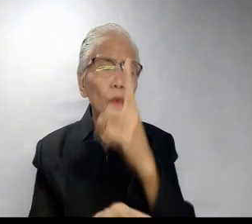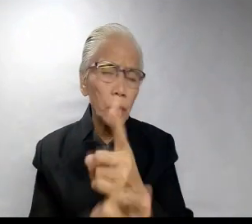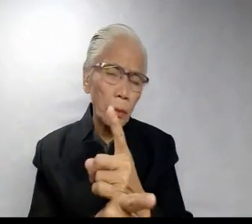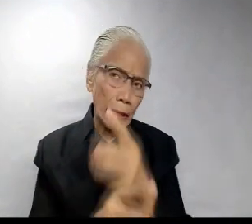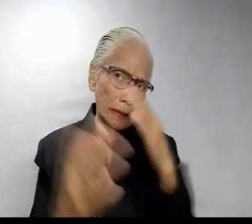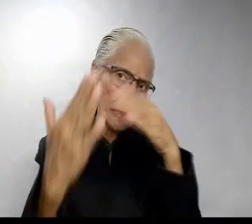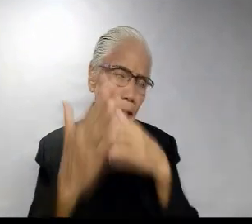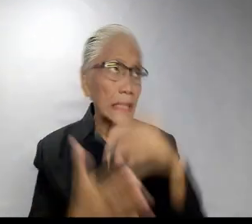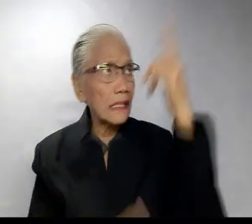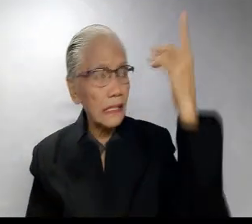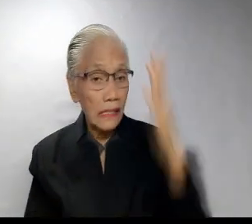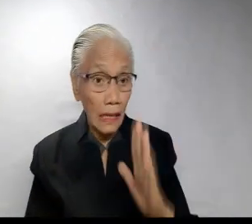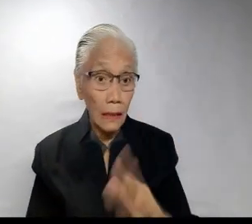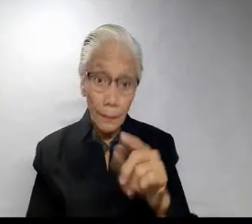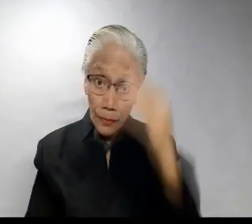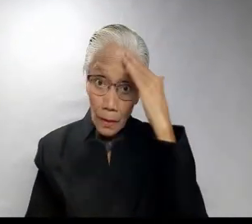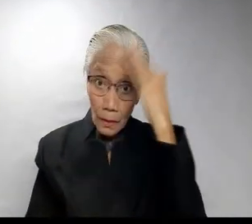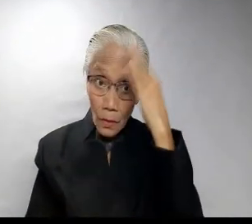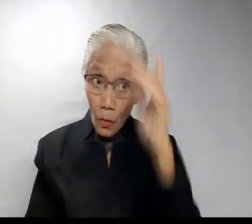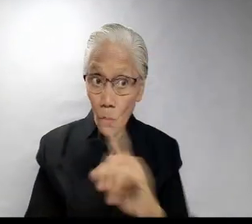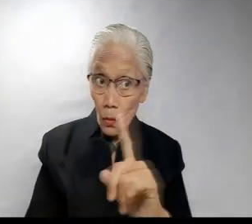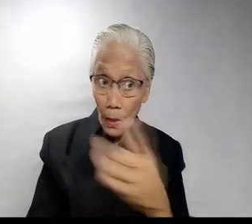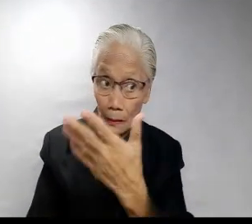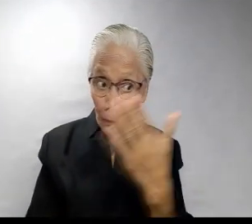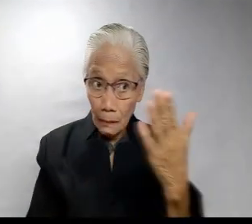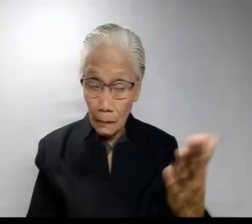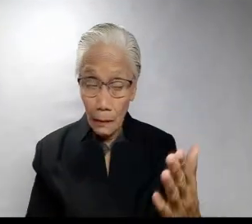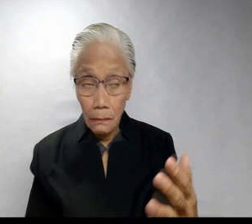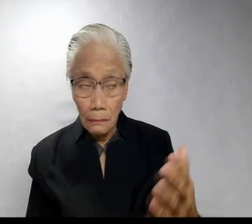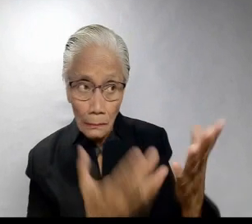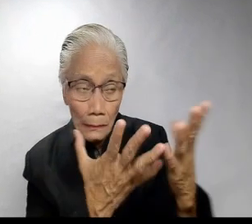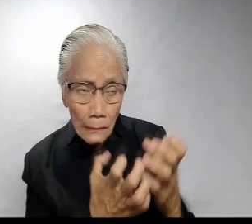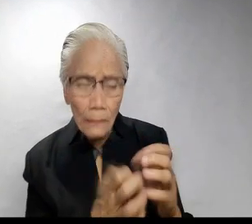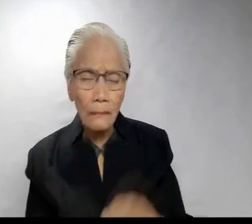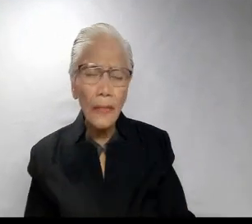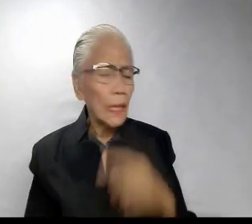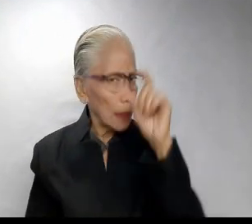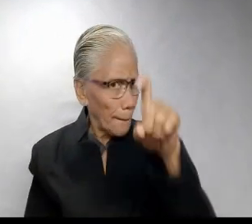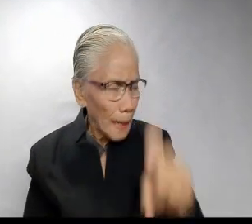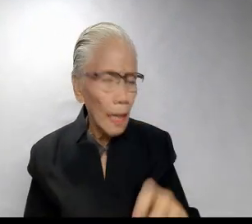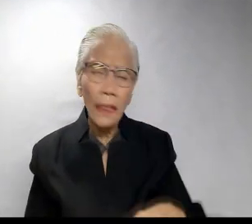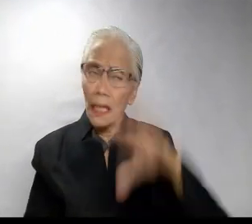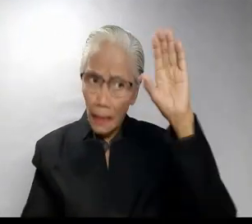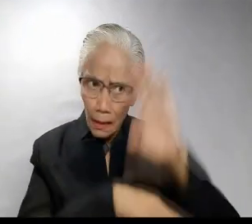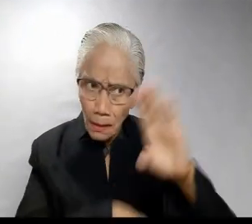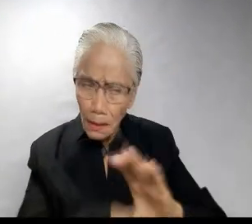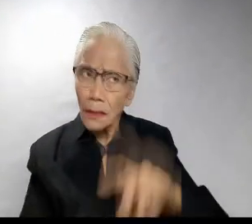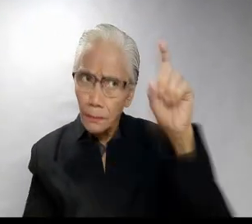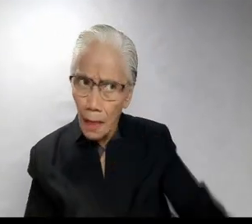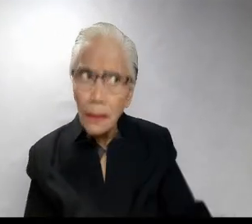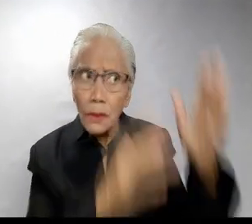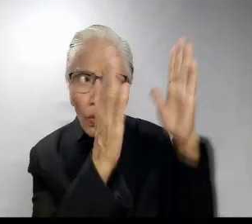truly offends God. Alam nyo ba ang hilingta ng mga ito? Ganito, the Church